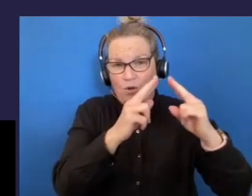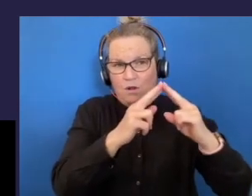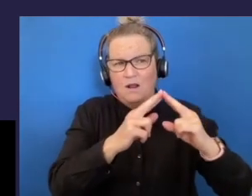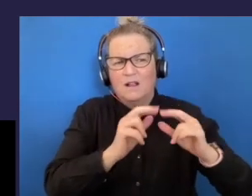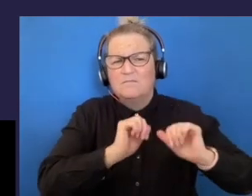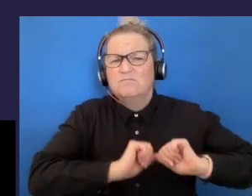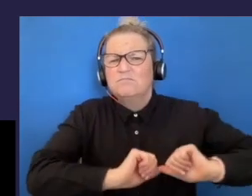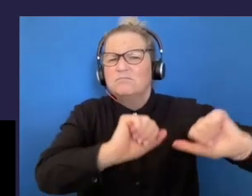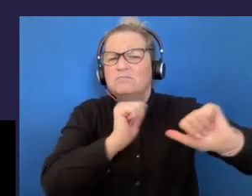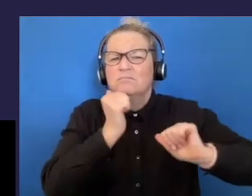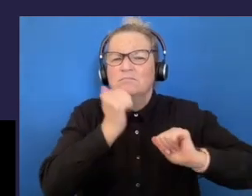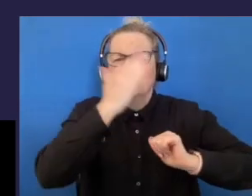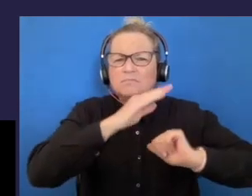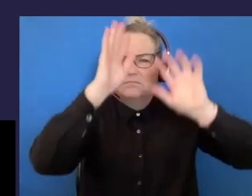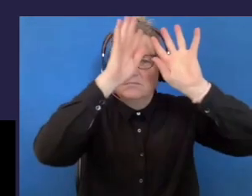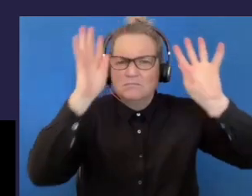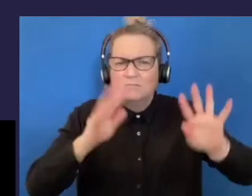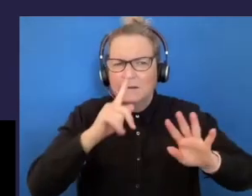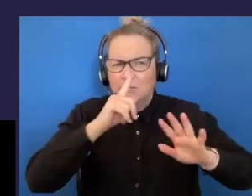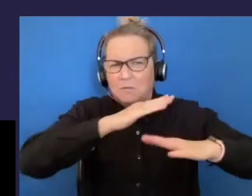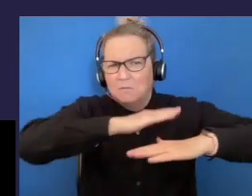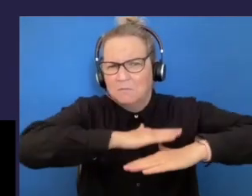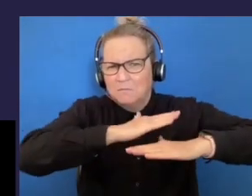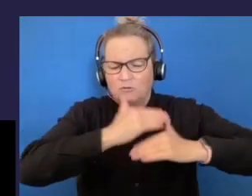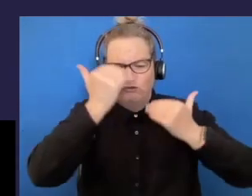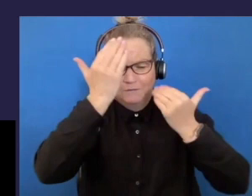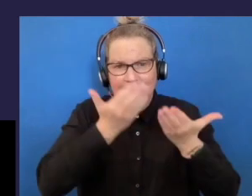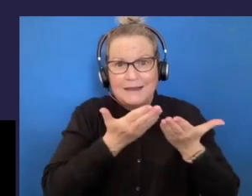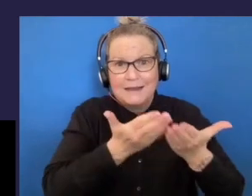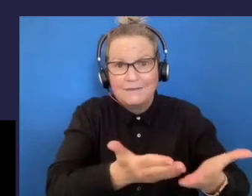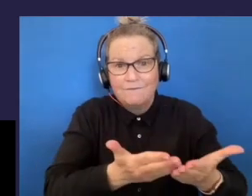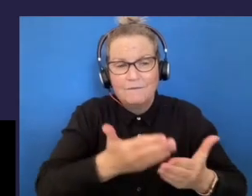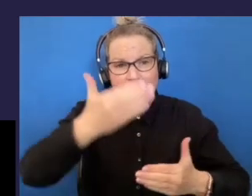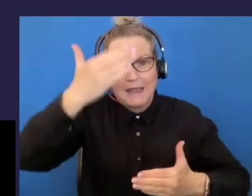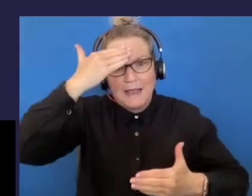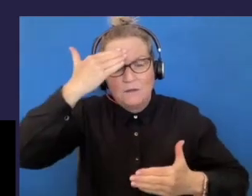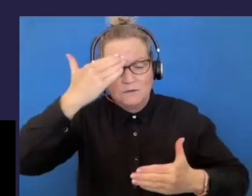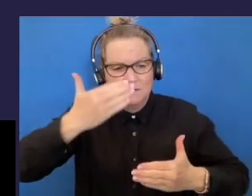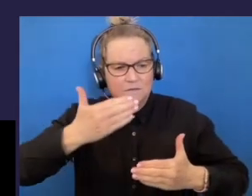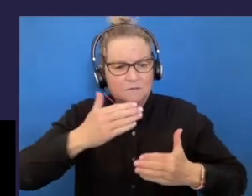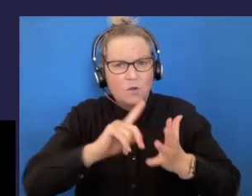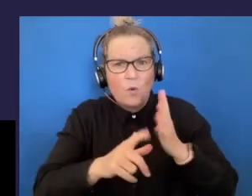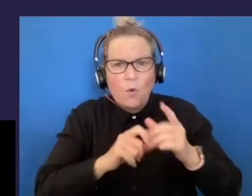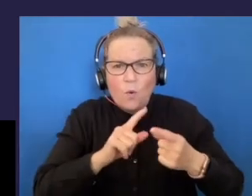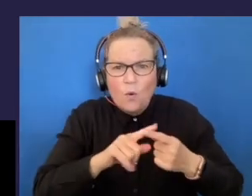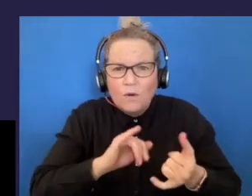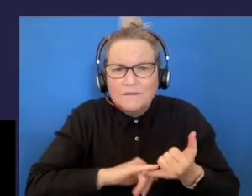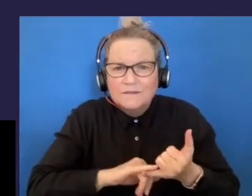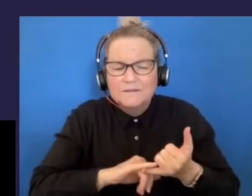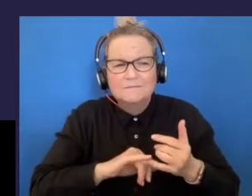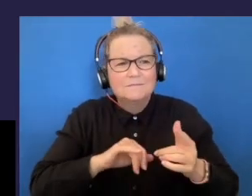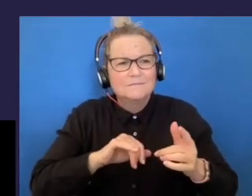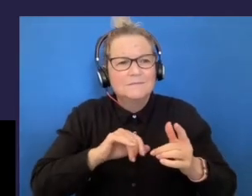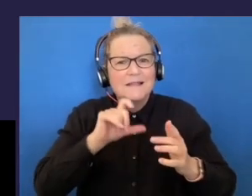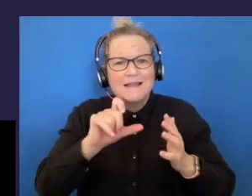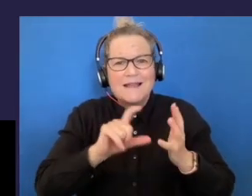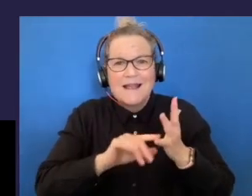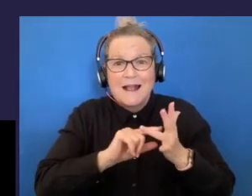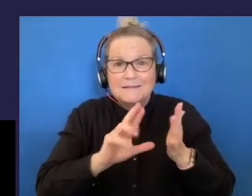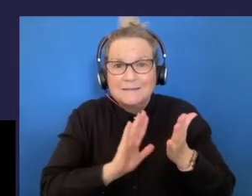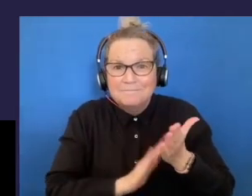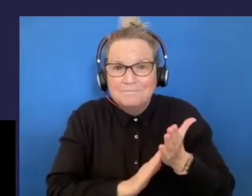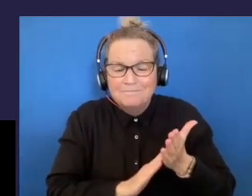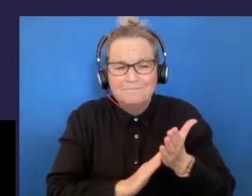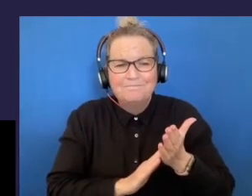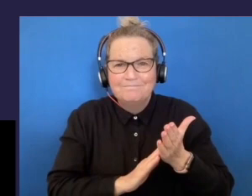Bindal people and I pay our respects to their elders, laws, customs and creation spirits. I would also like to acknowledge any First